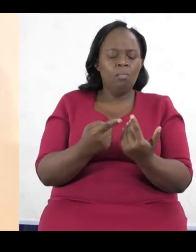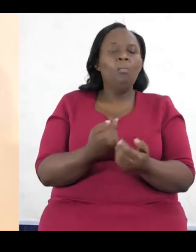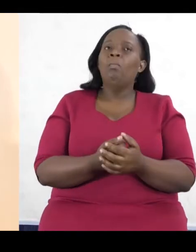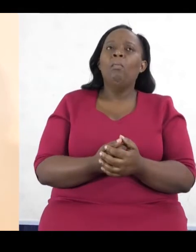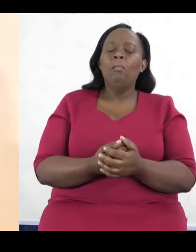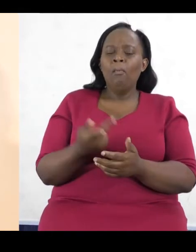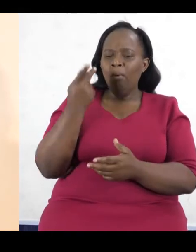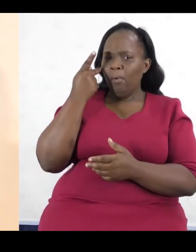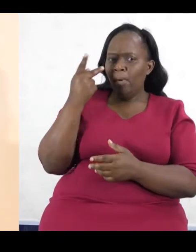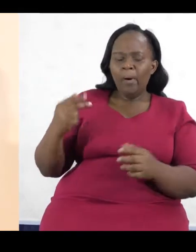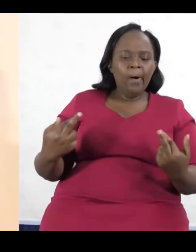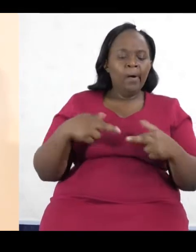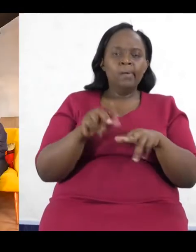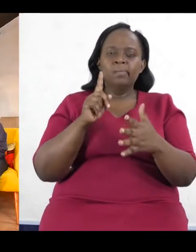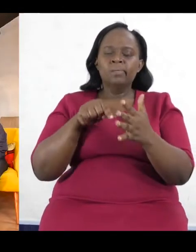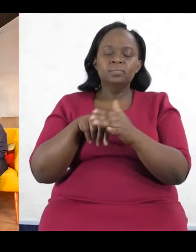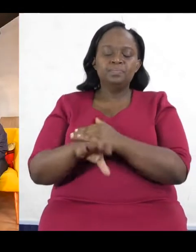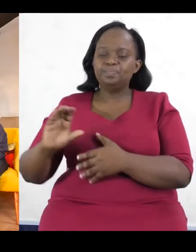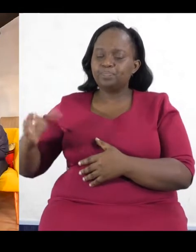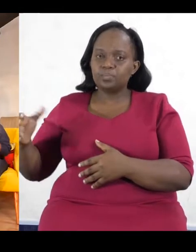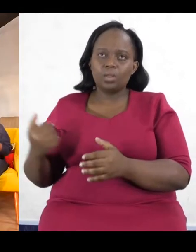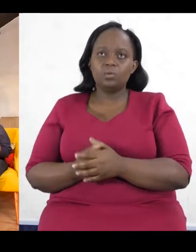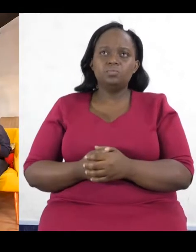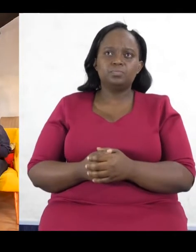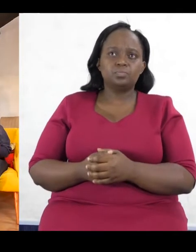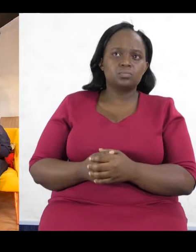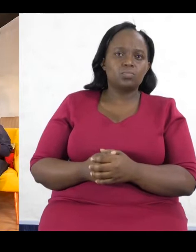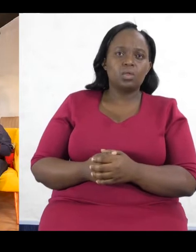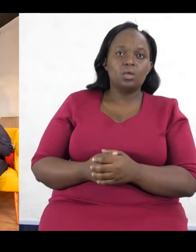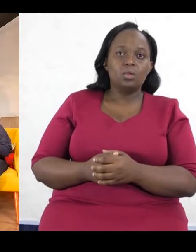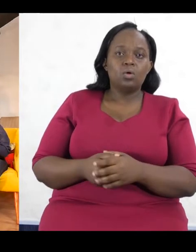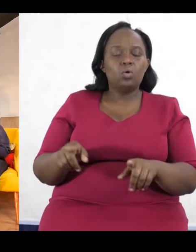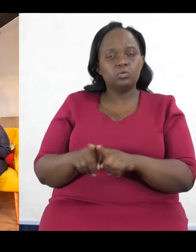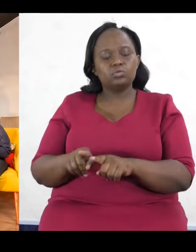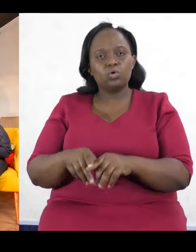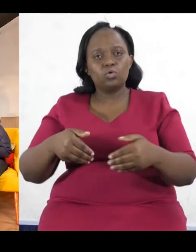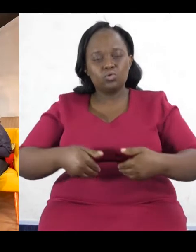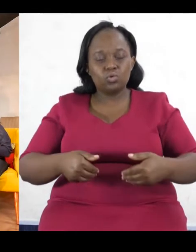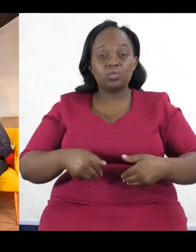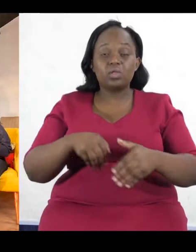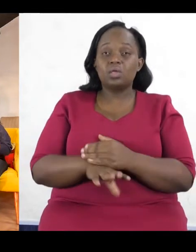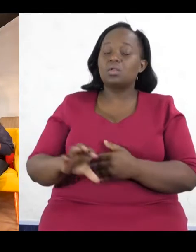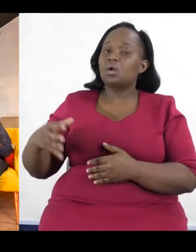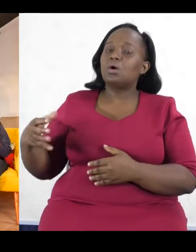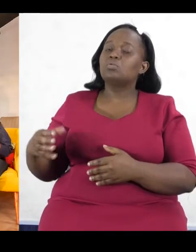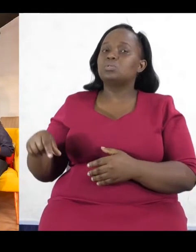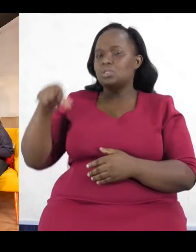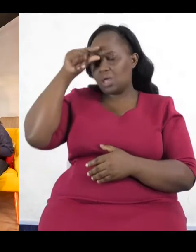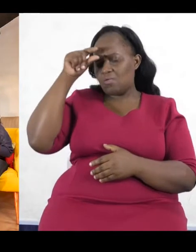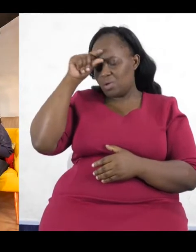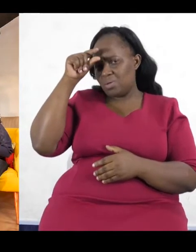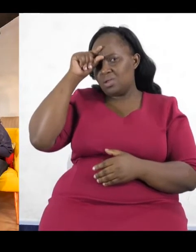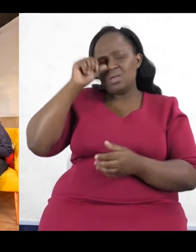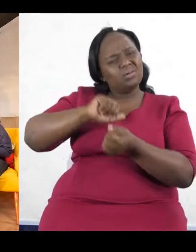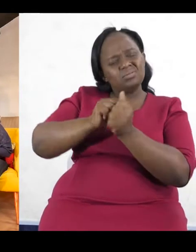look at what is happening at the counties and get to see also the youth who are in the county governments really bringing out some